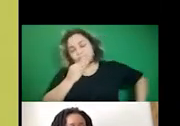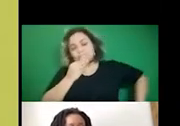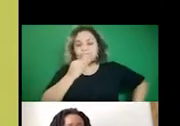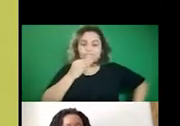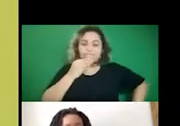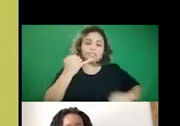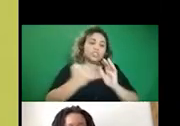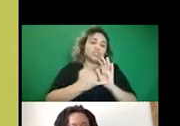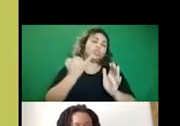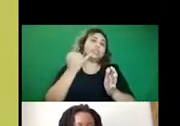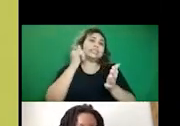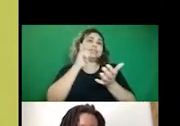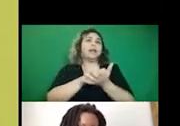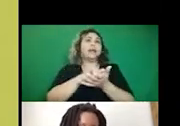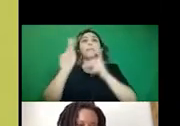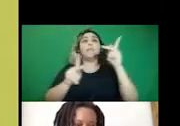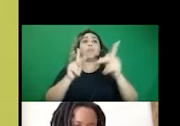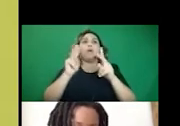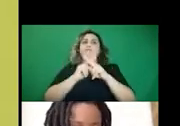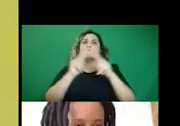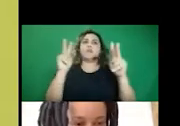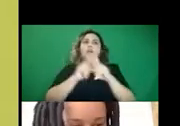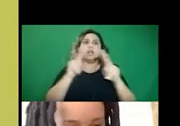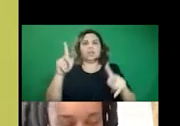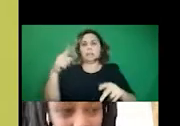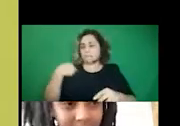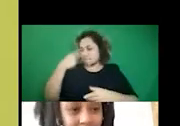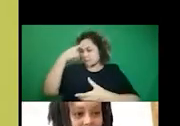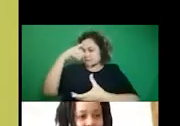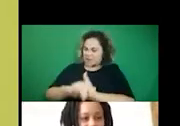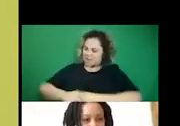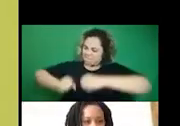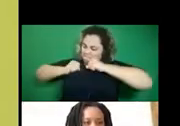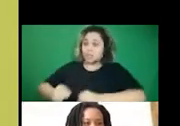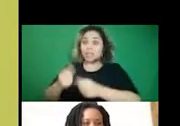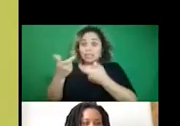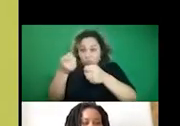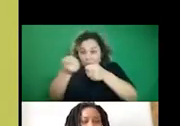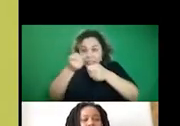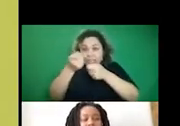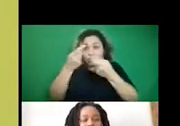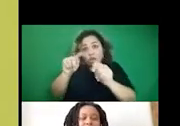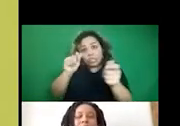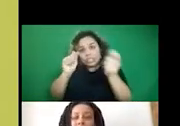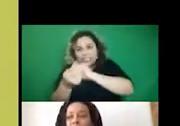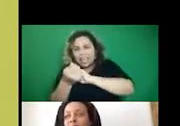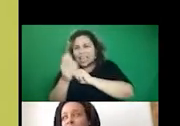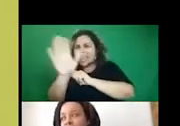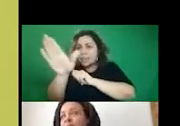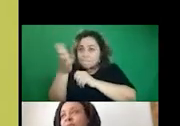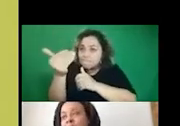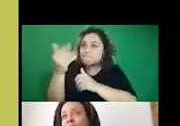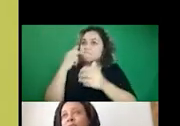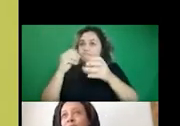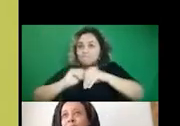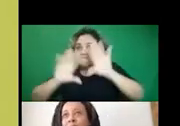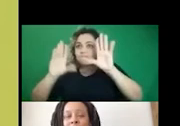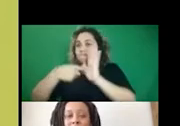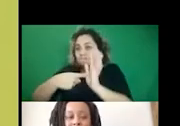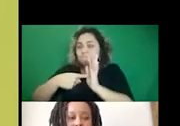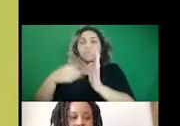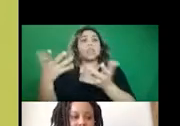just that people are very solid in their beliefs and it's hard to change them when through just the